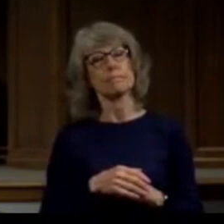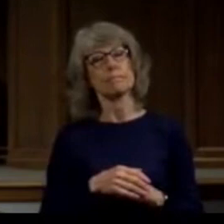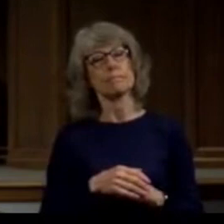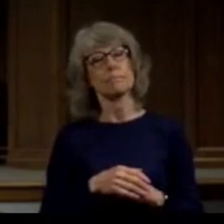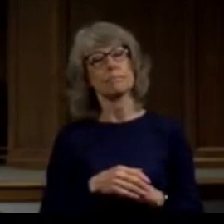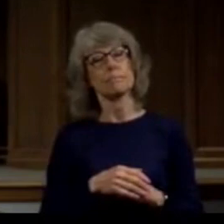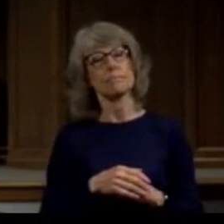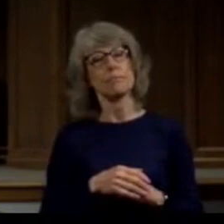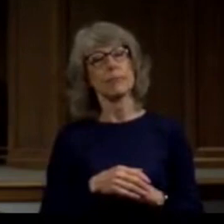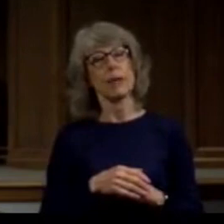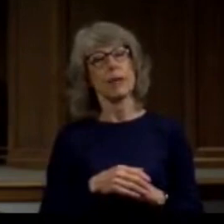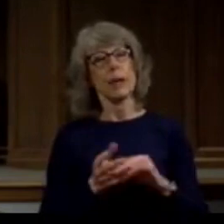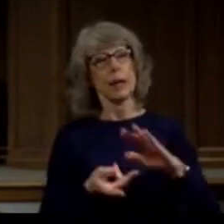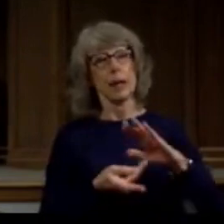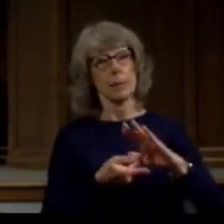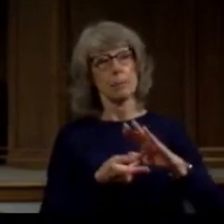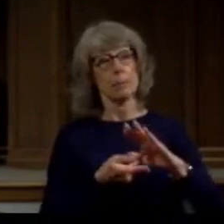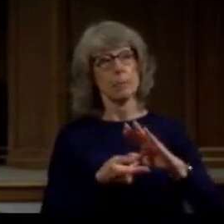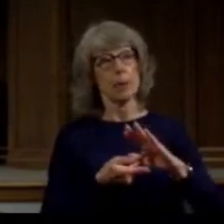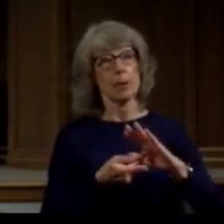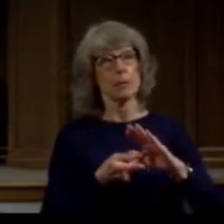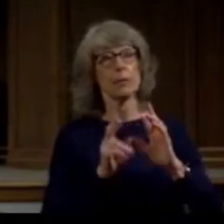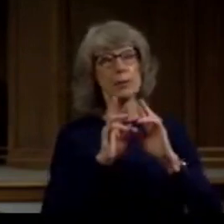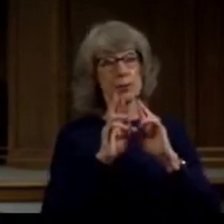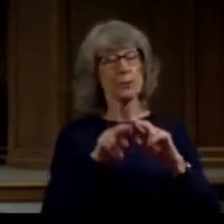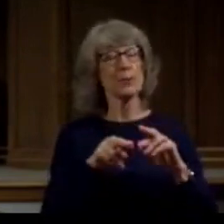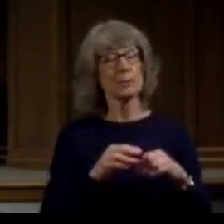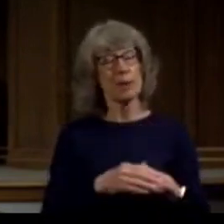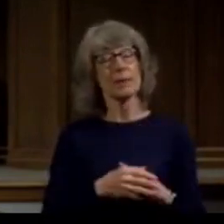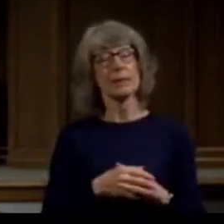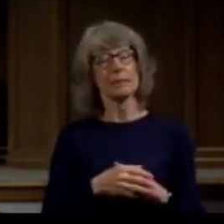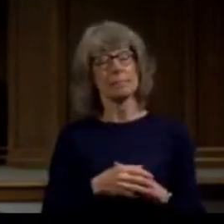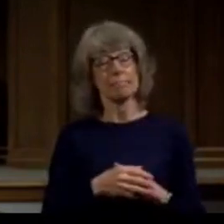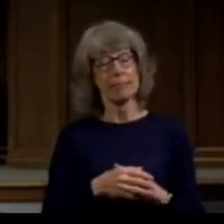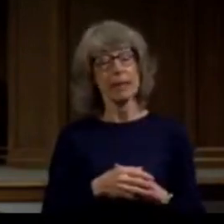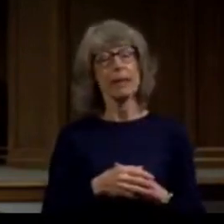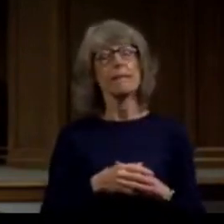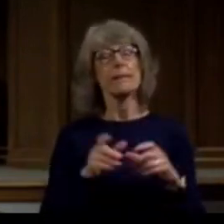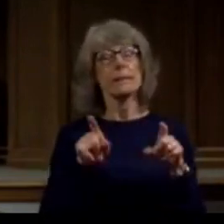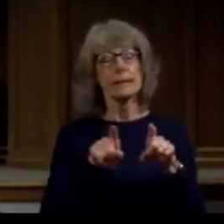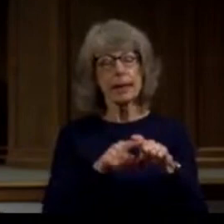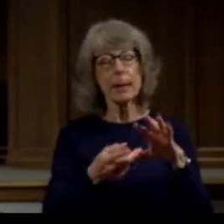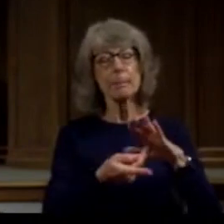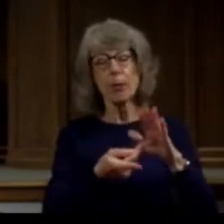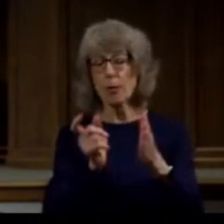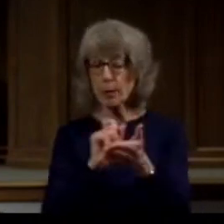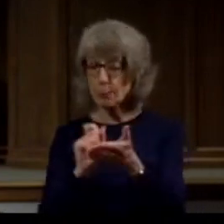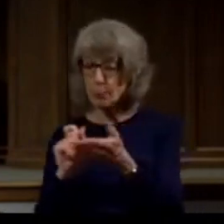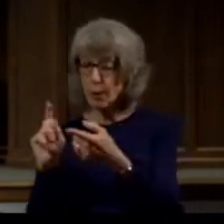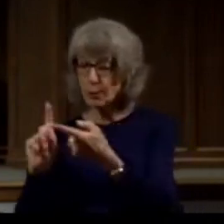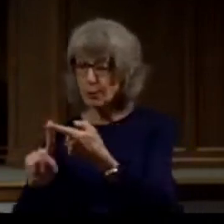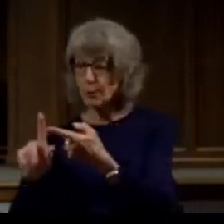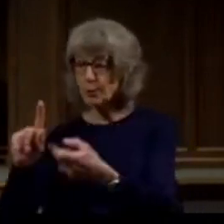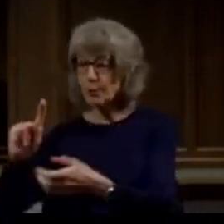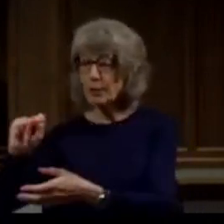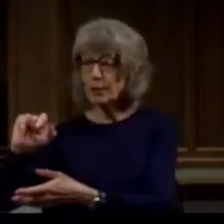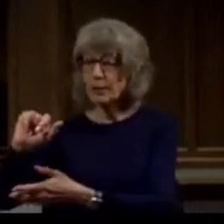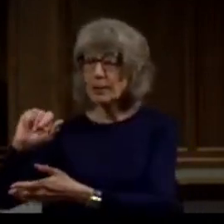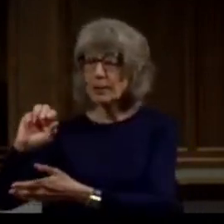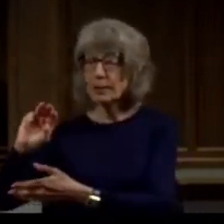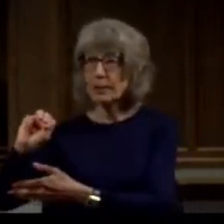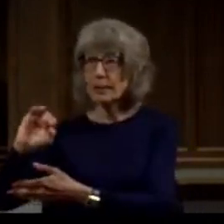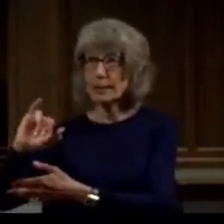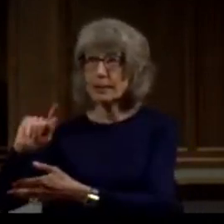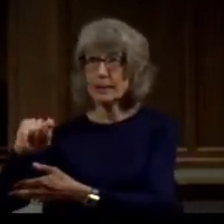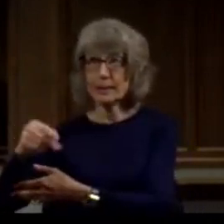And Paul responded. So it's that Paul that writes to Timothy. So let me tell you just a little bit about Timothy that we'll get